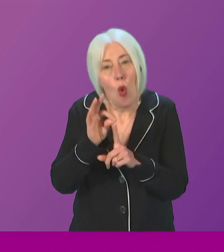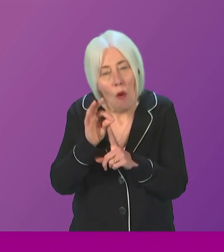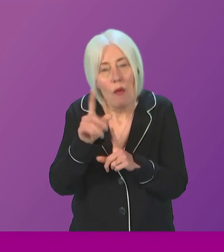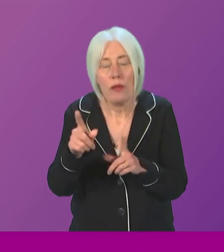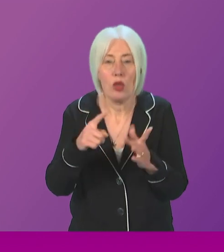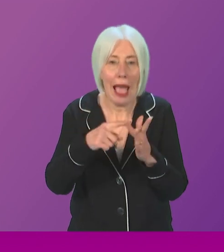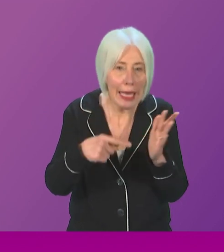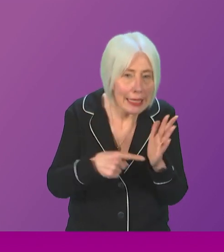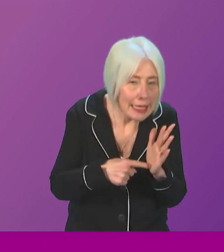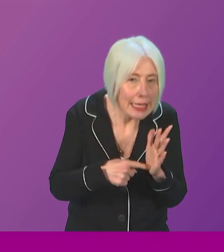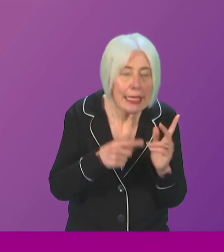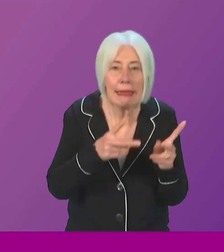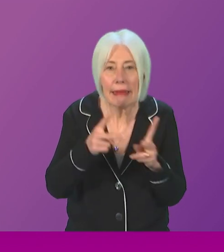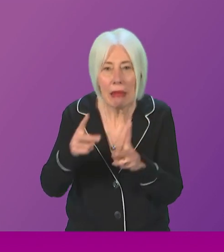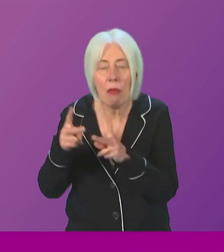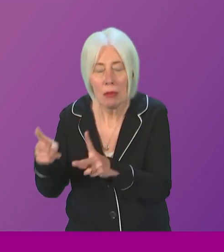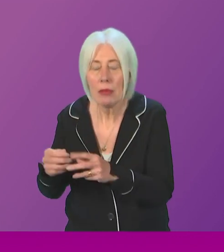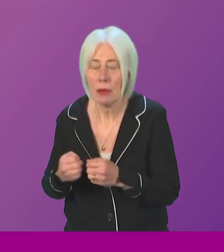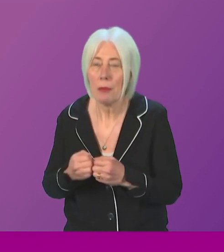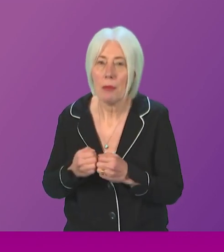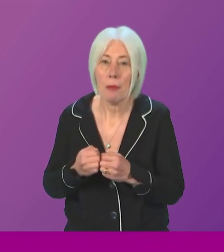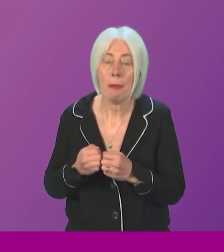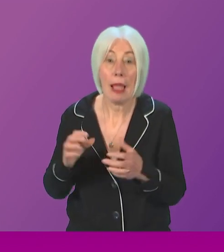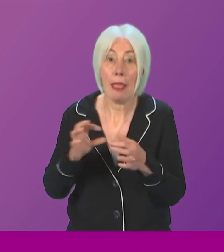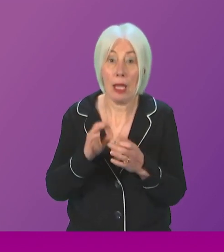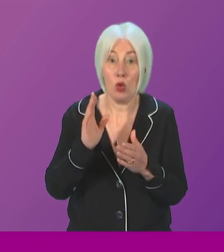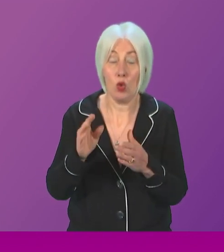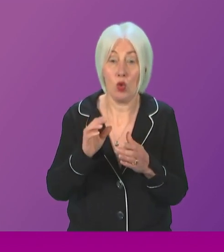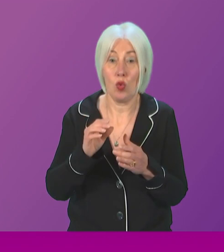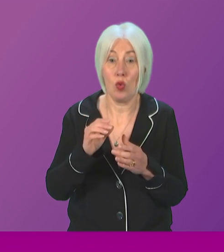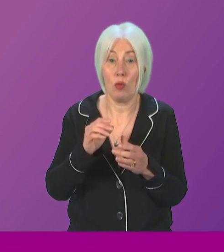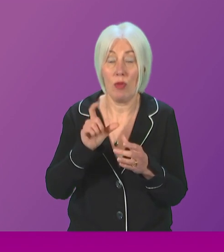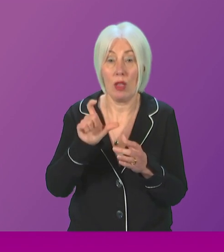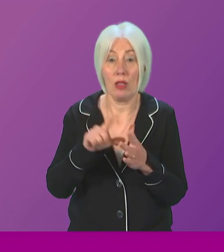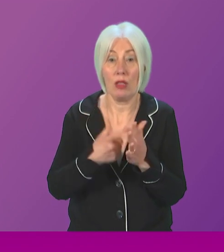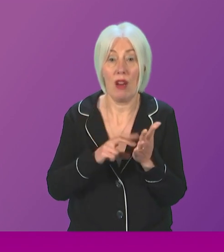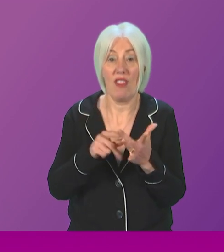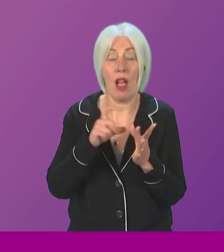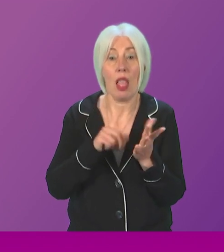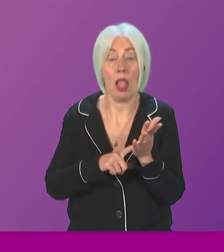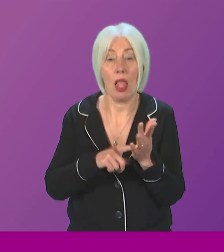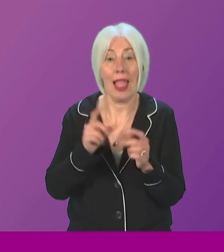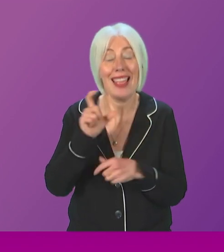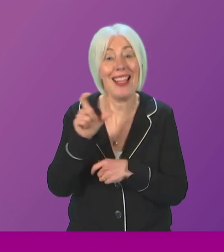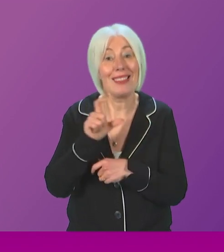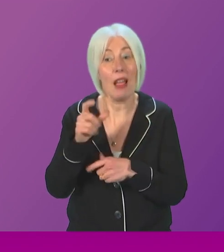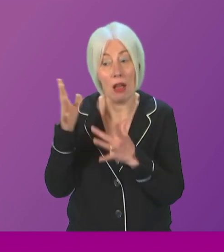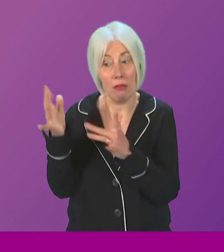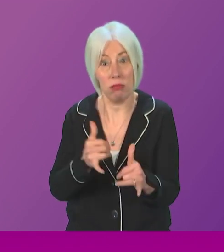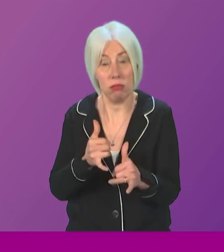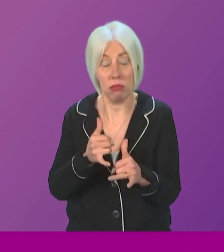IT systems in relation to the cervical cancer screening programme. We have also improved the record-keeping